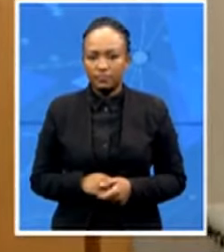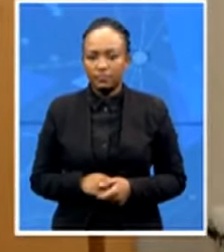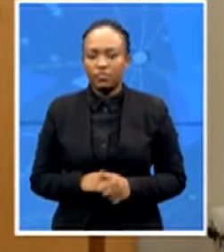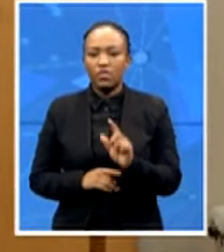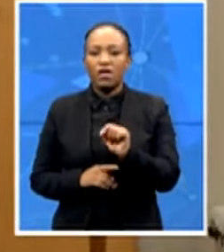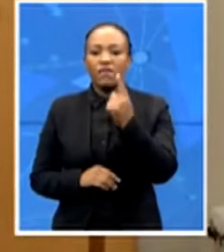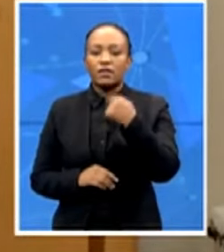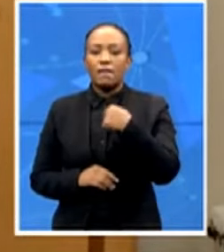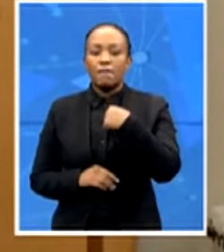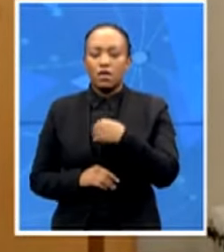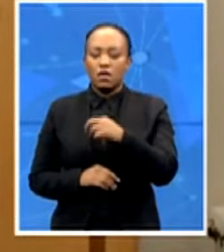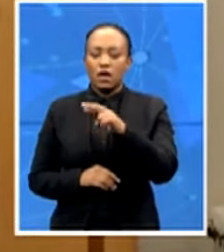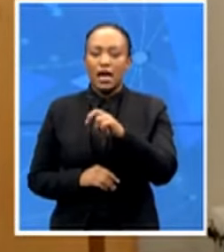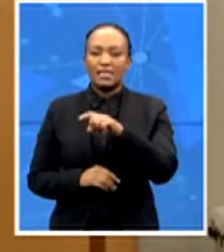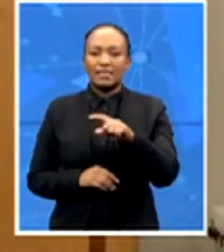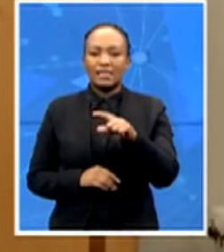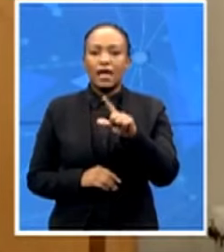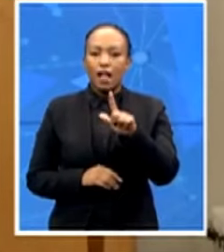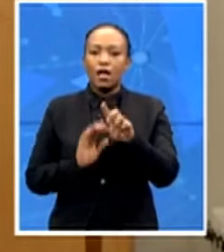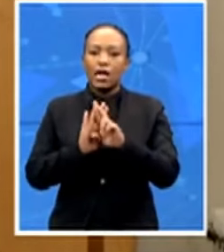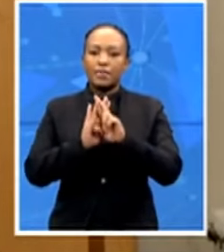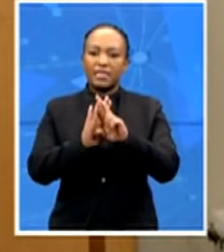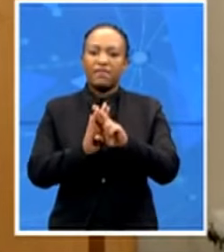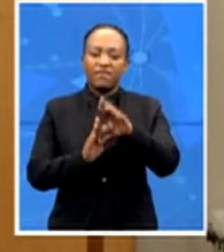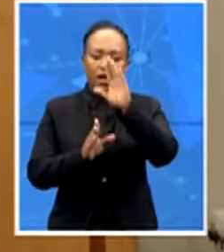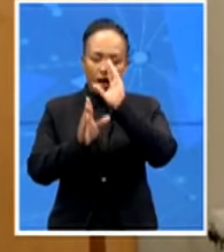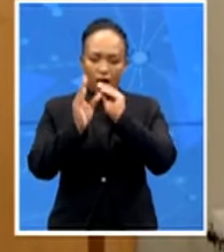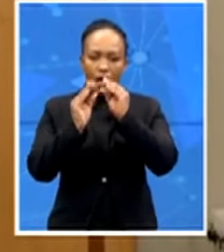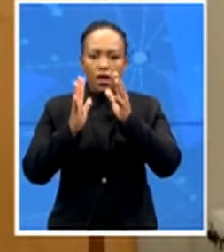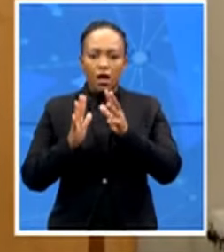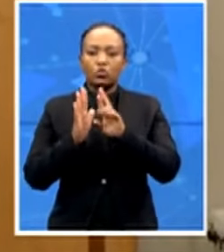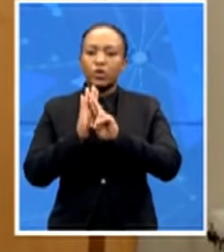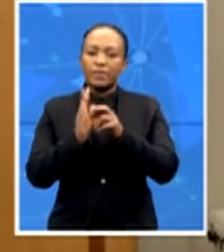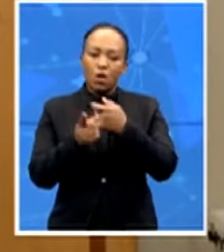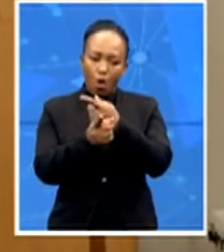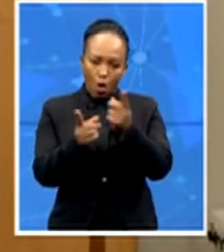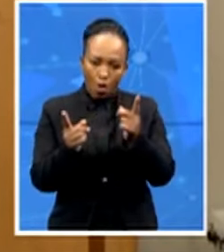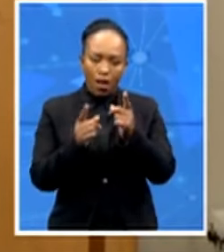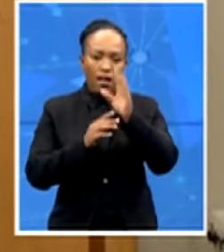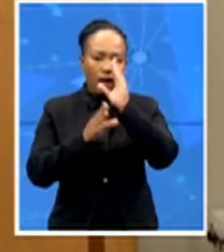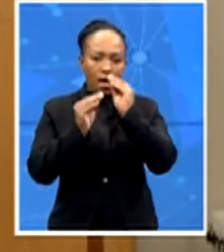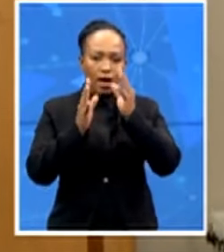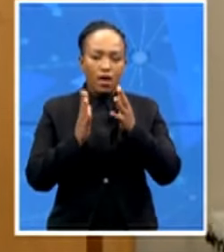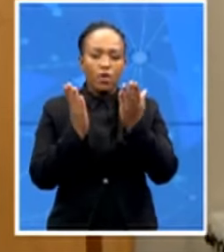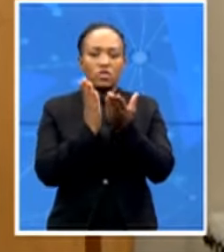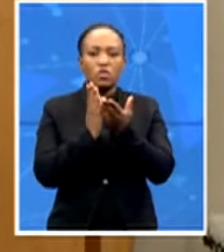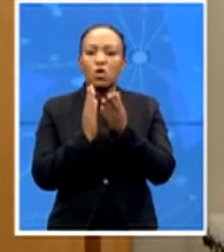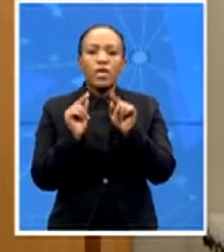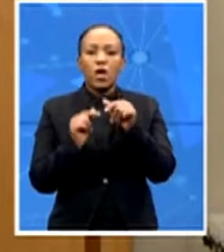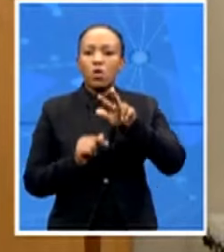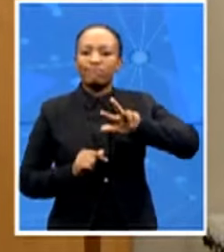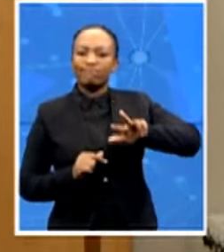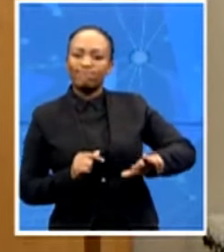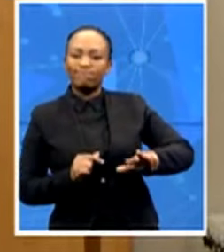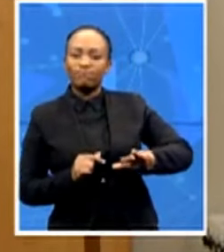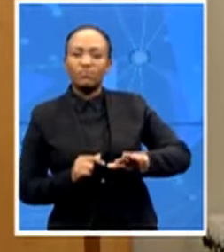important that we represent all learners within our school and so ignoring the LGBTQIA plus learners within our school would be